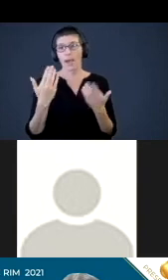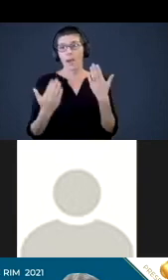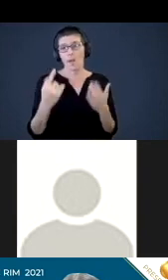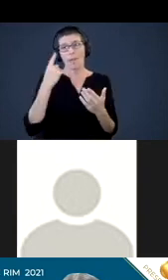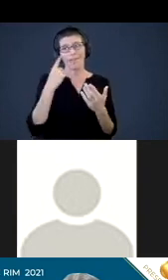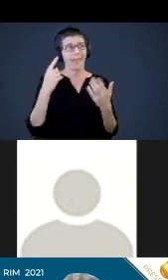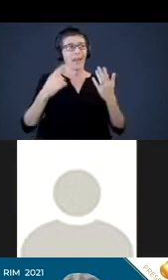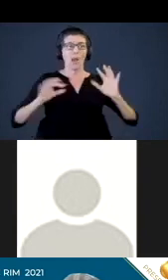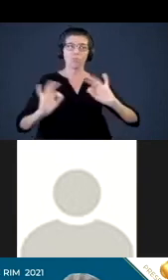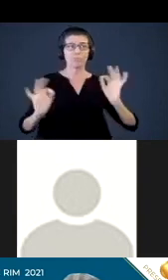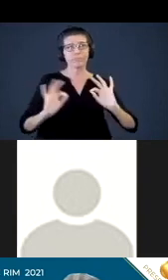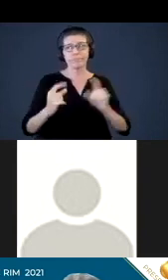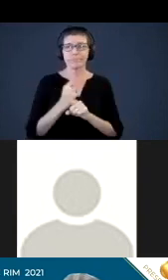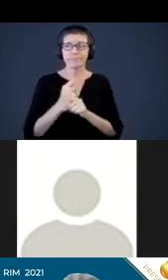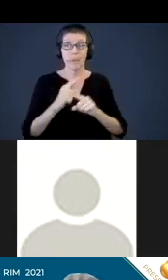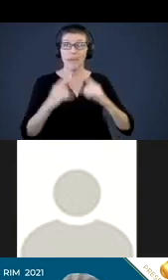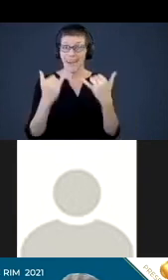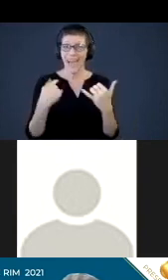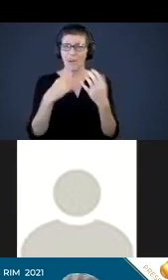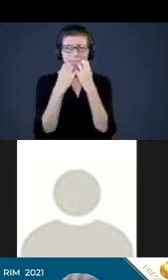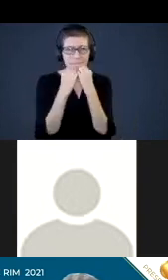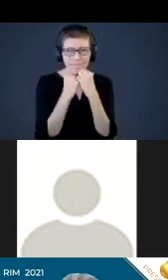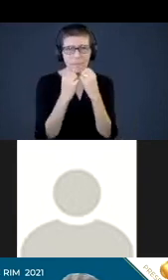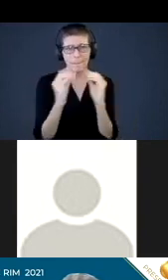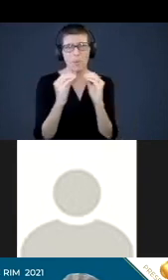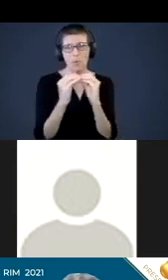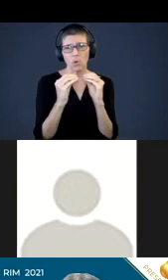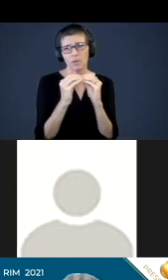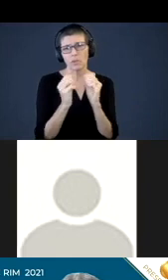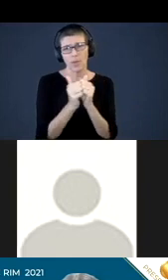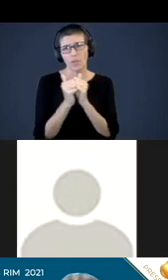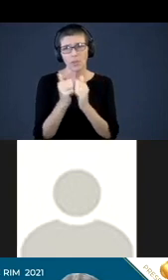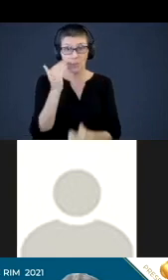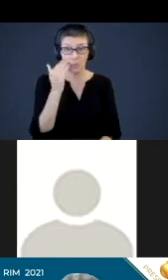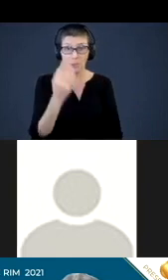for granted, you and now valuing that a little bit more together, you know.